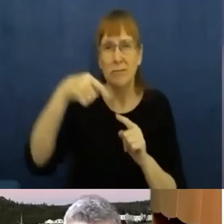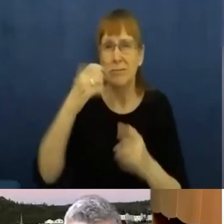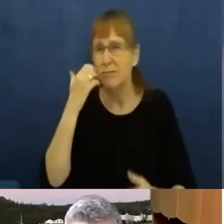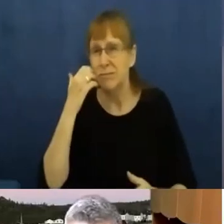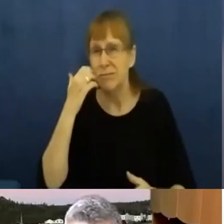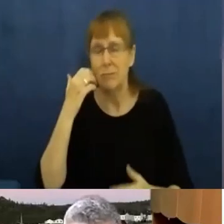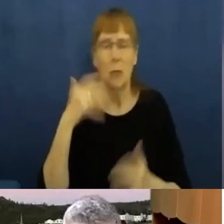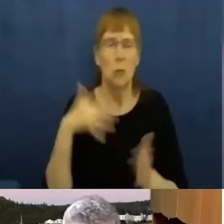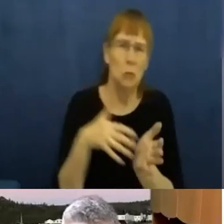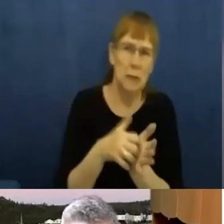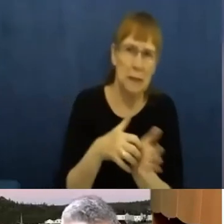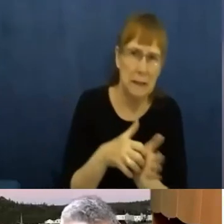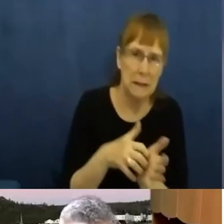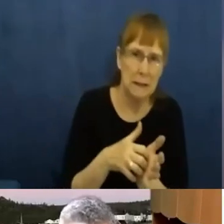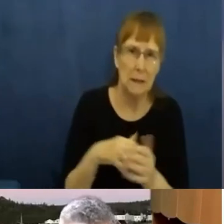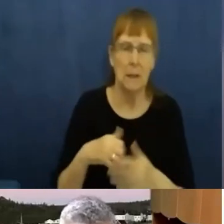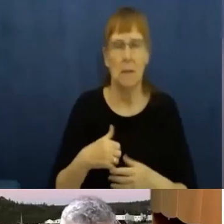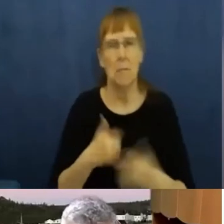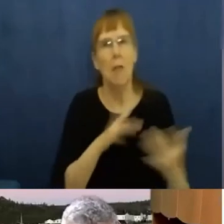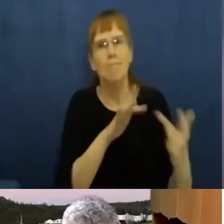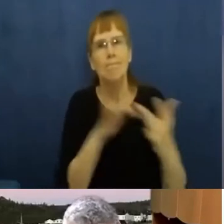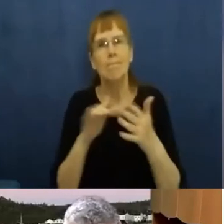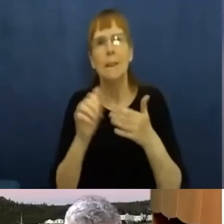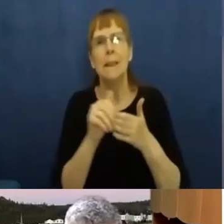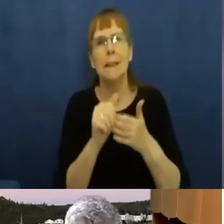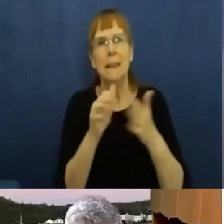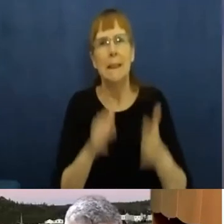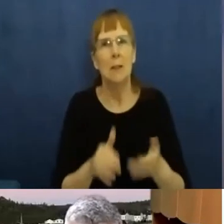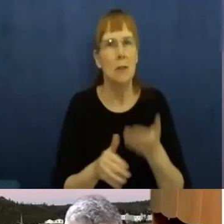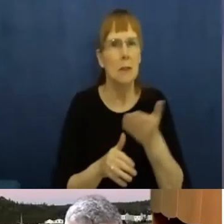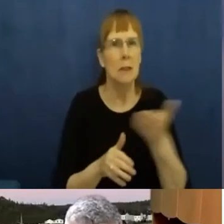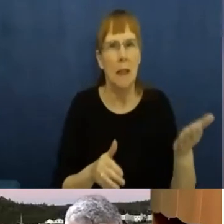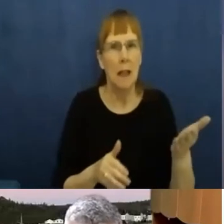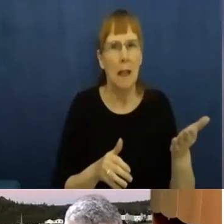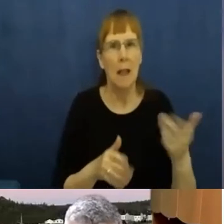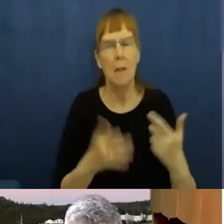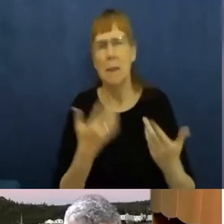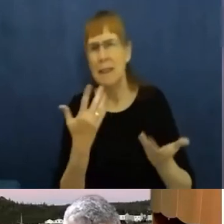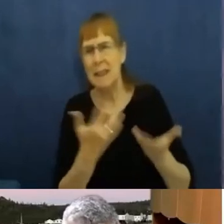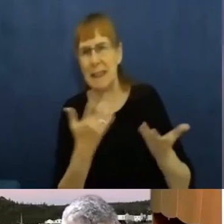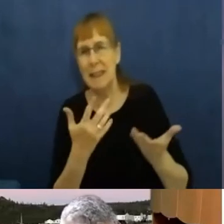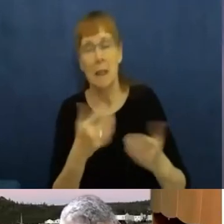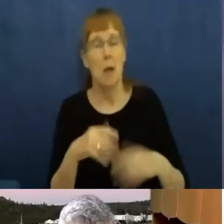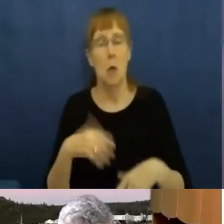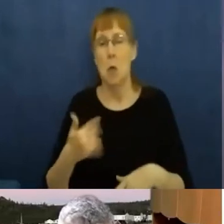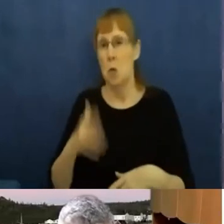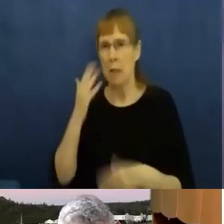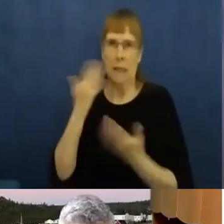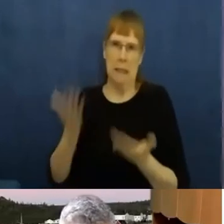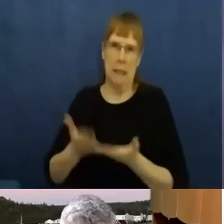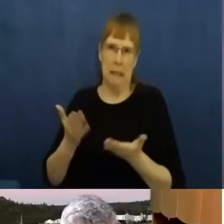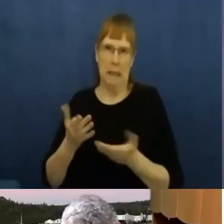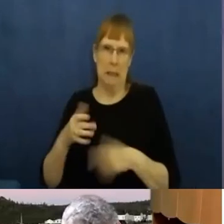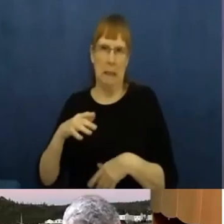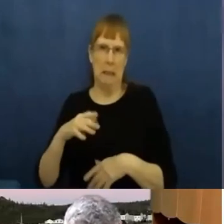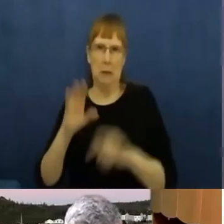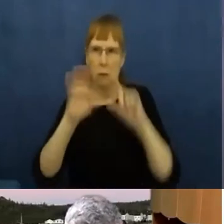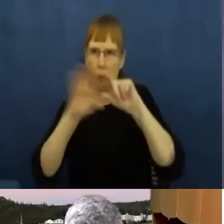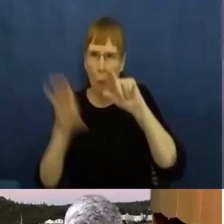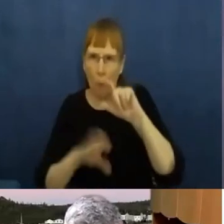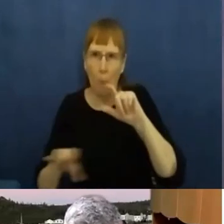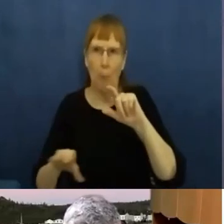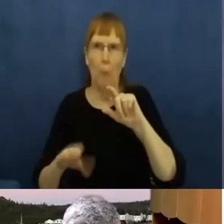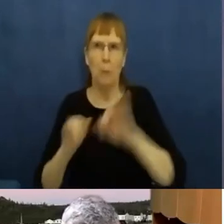it's important because while we all started working from home on Zoom, we all got set up with our headsets